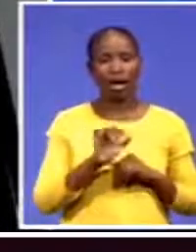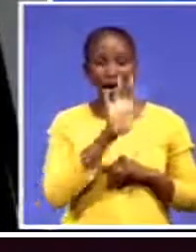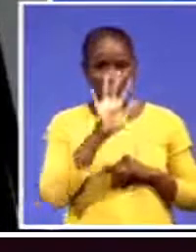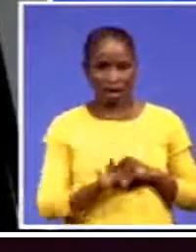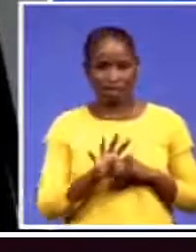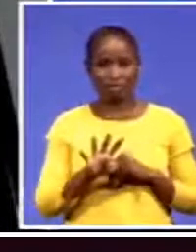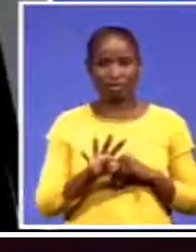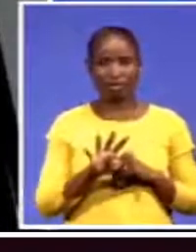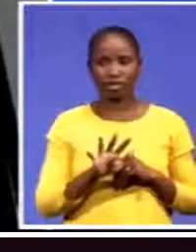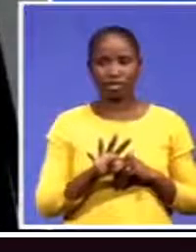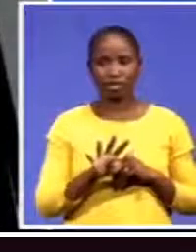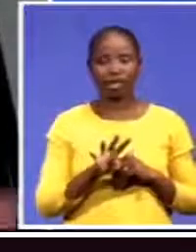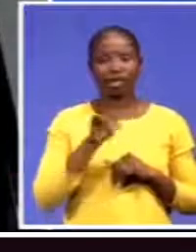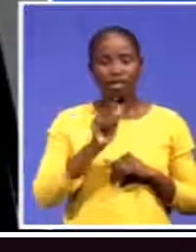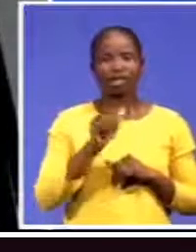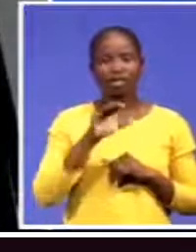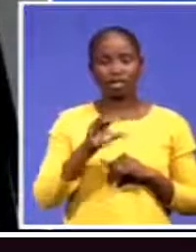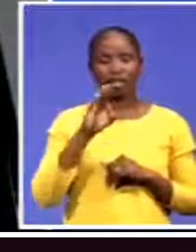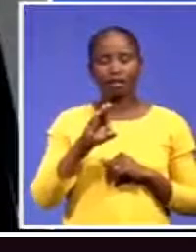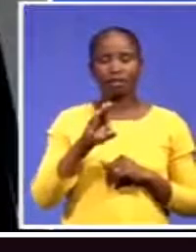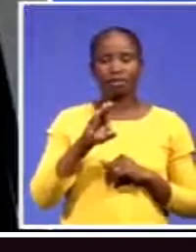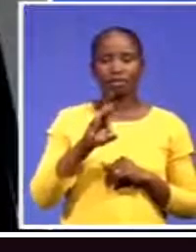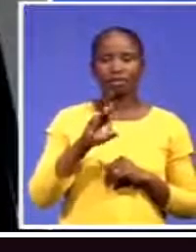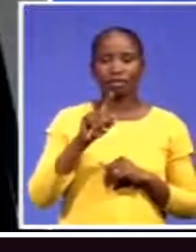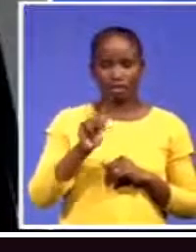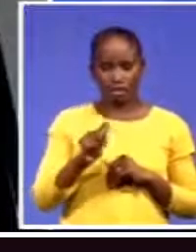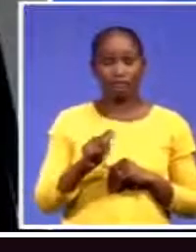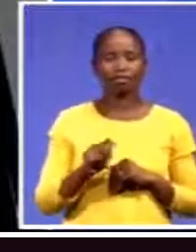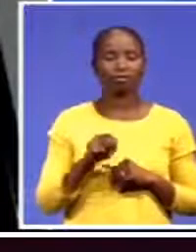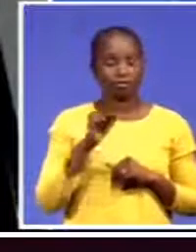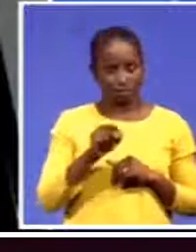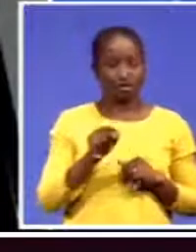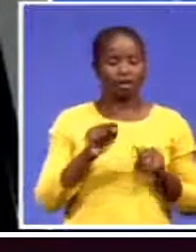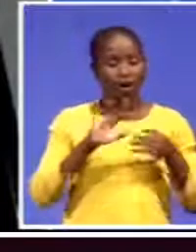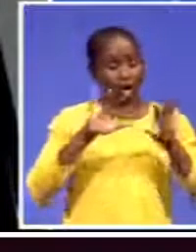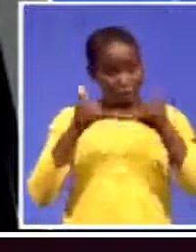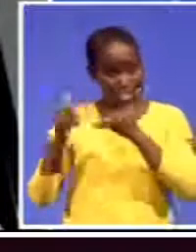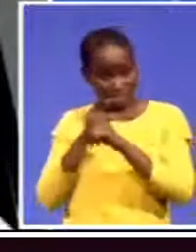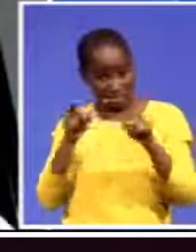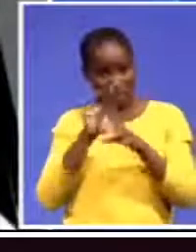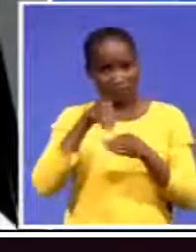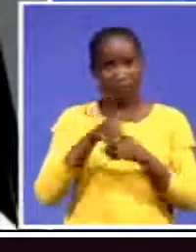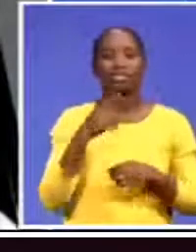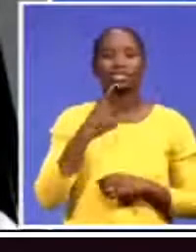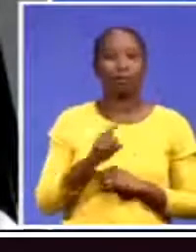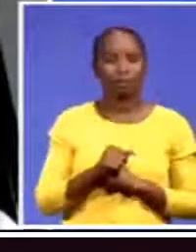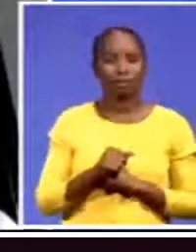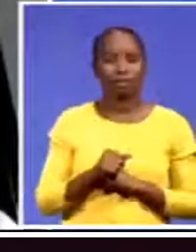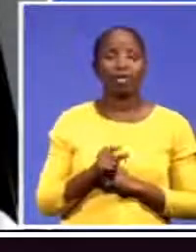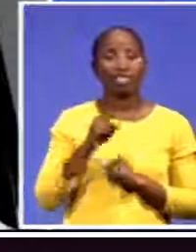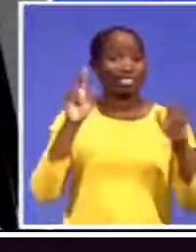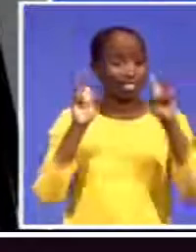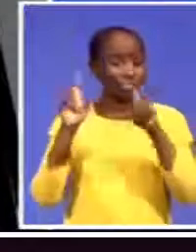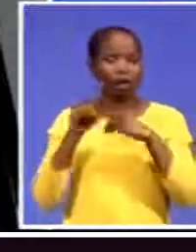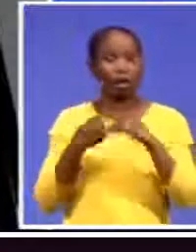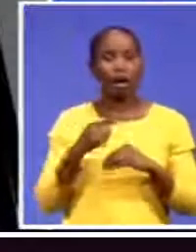strategies. So what are we doing? We're working with companies, and we're saying this whole issue of Africa exporting most of its value,